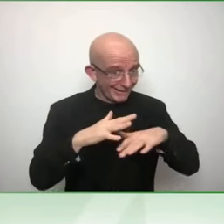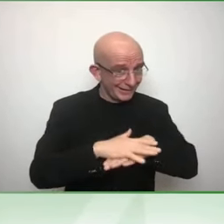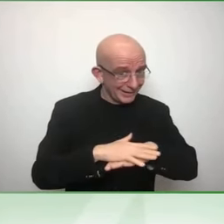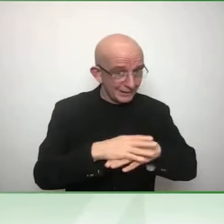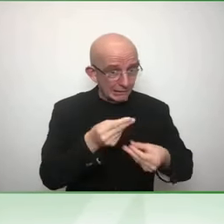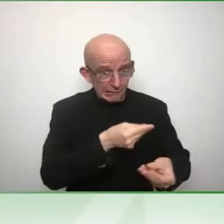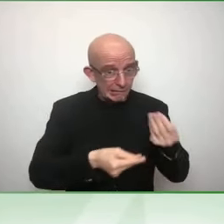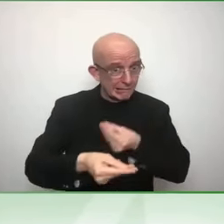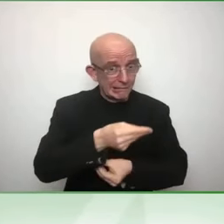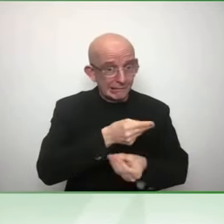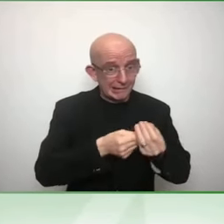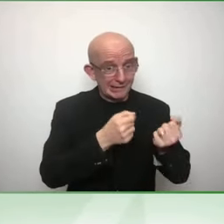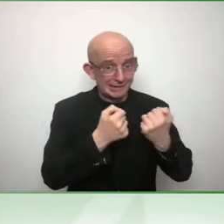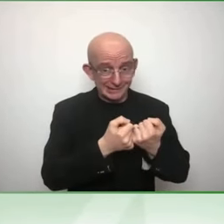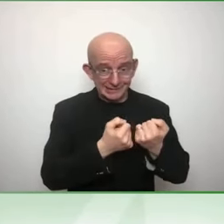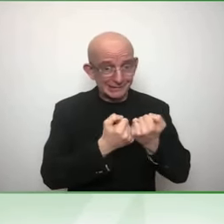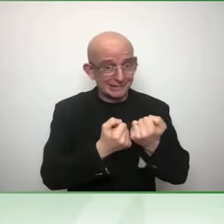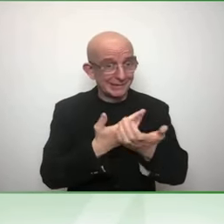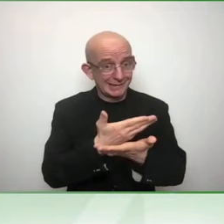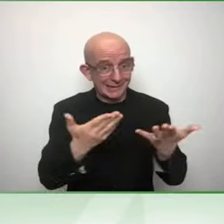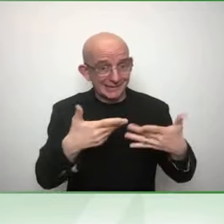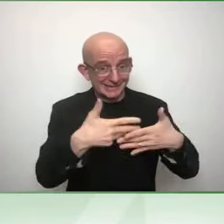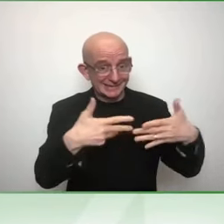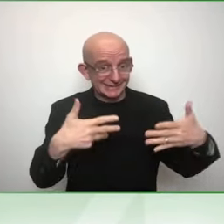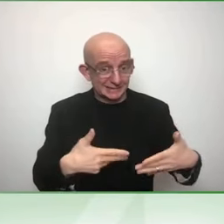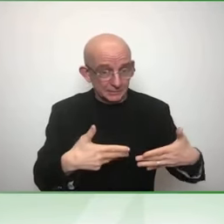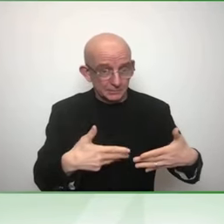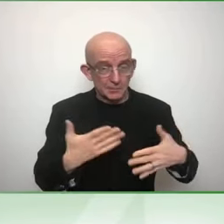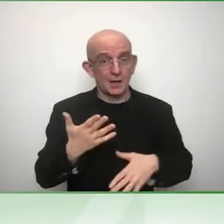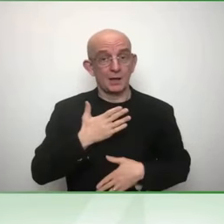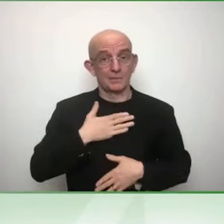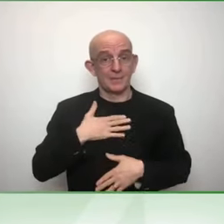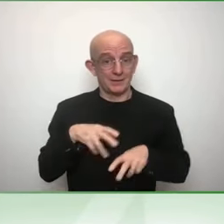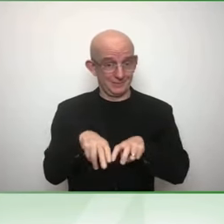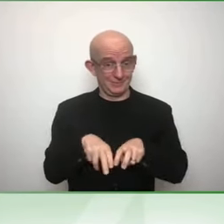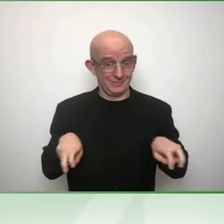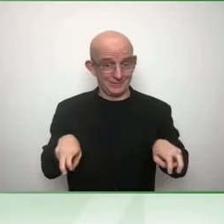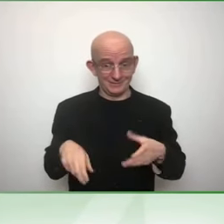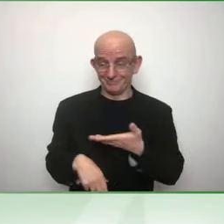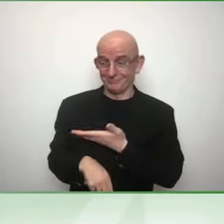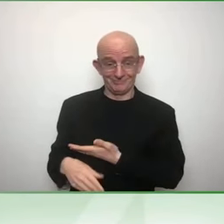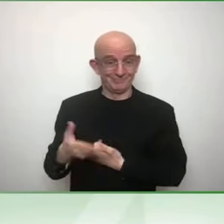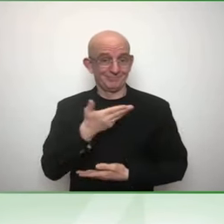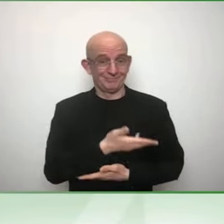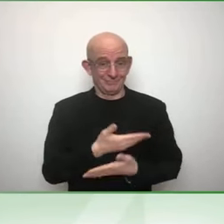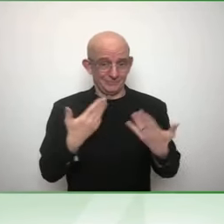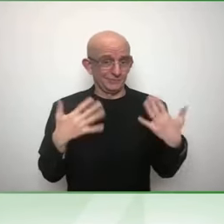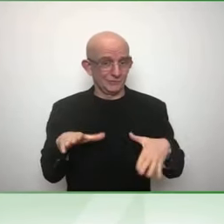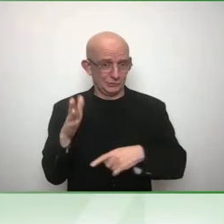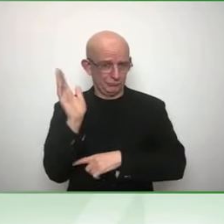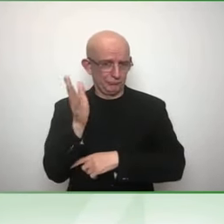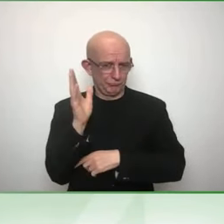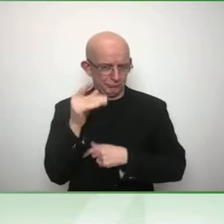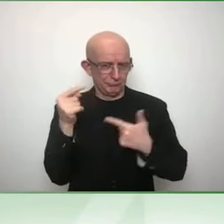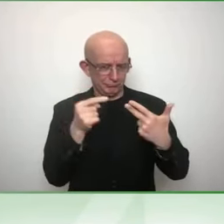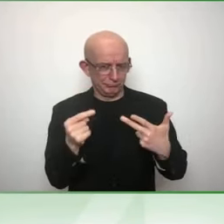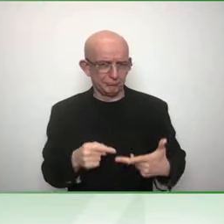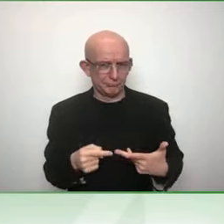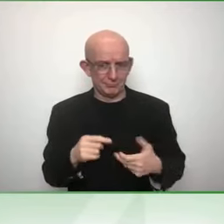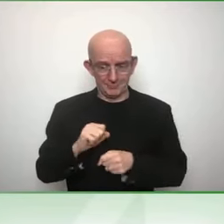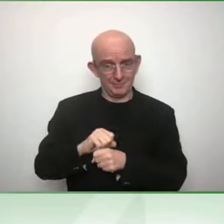easily things can be changed if we wanted them to change. So I'm excited to hear from the attendees.